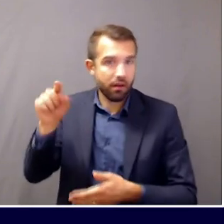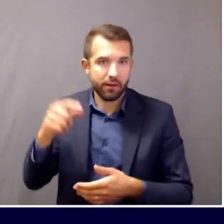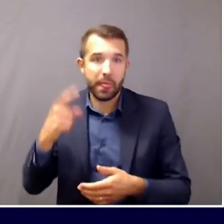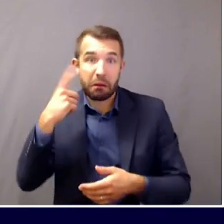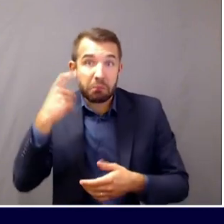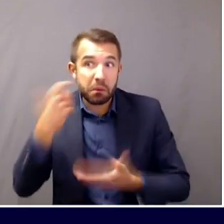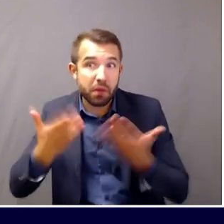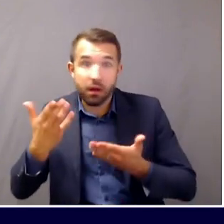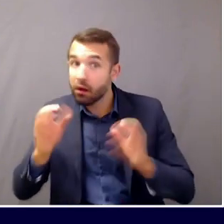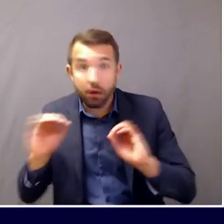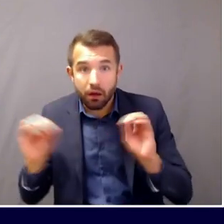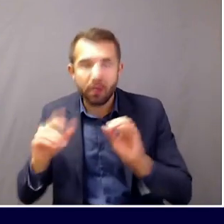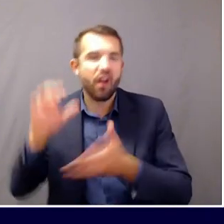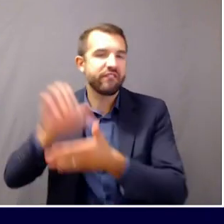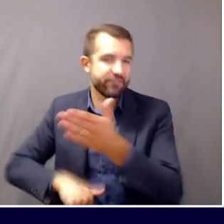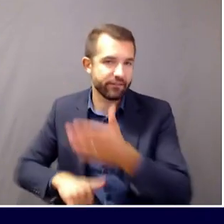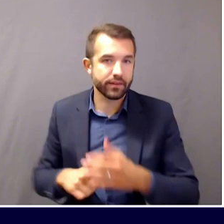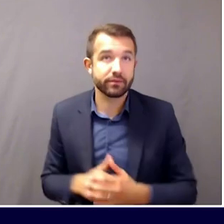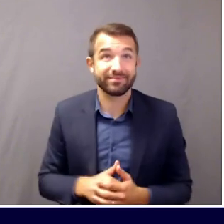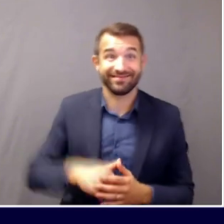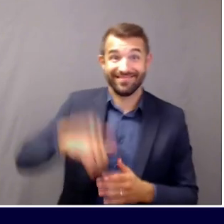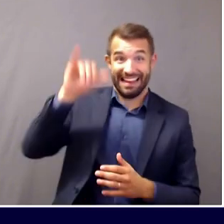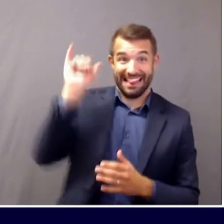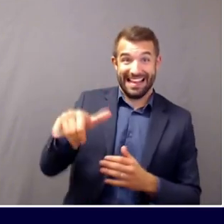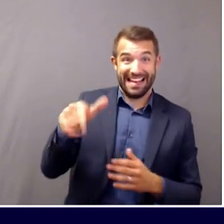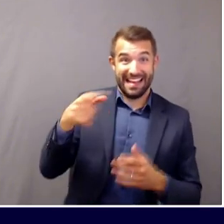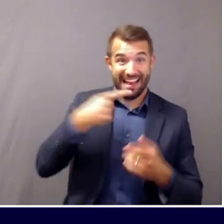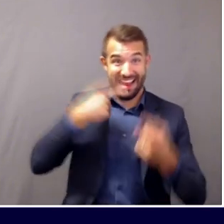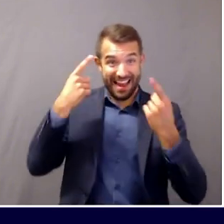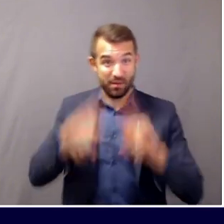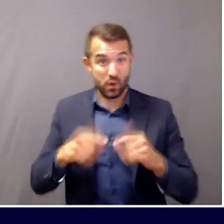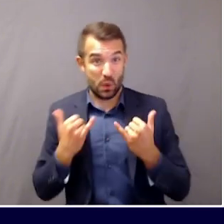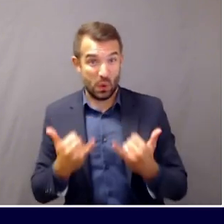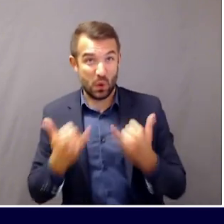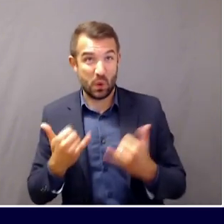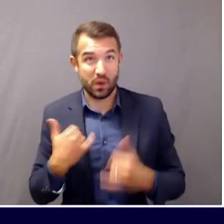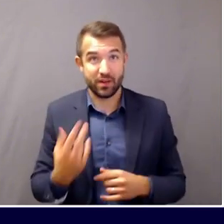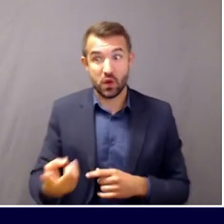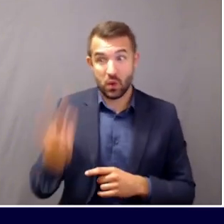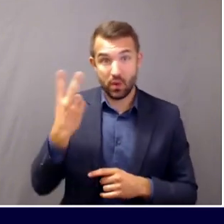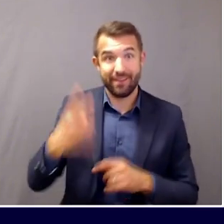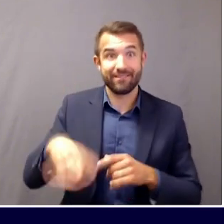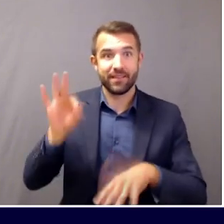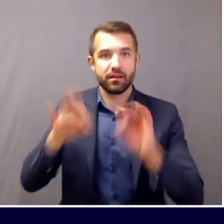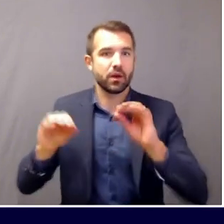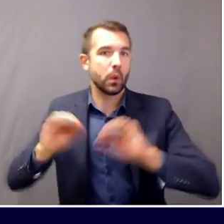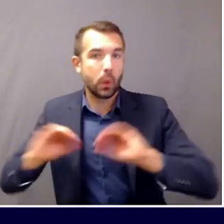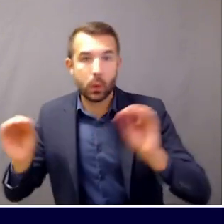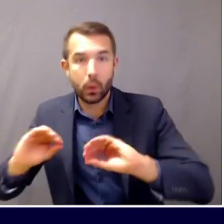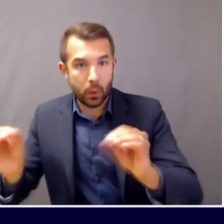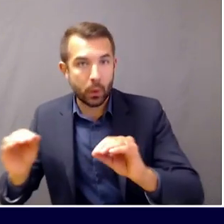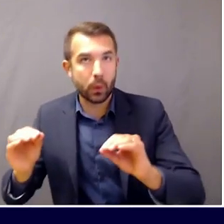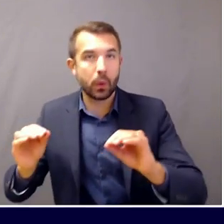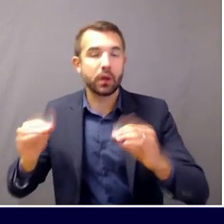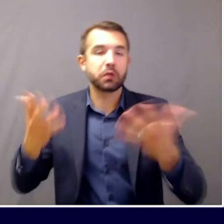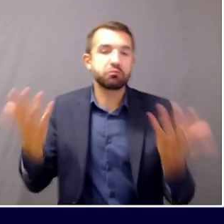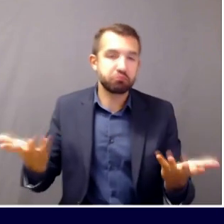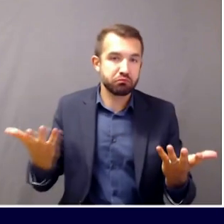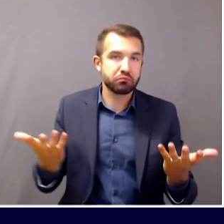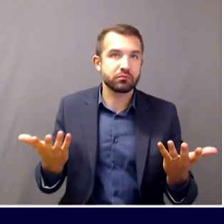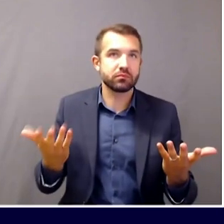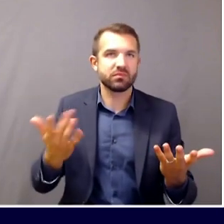exactly what happened in these two cases. But most of the time, when there is a decrease in probables, that's what's happened. So an increase of three confirmed,